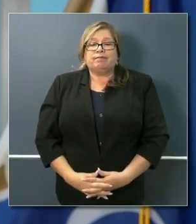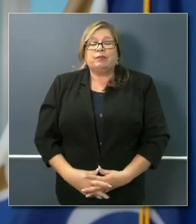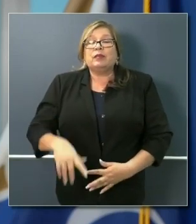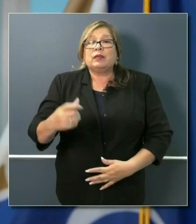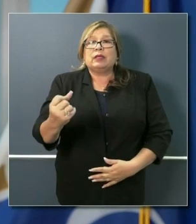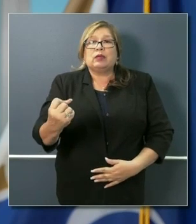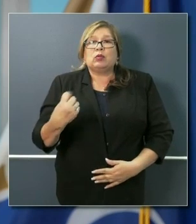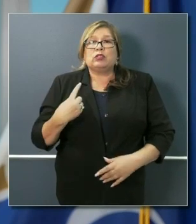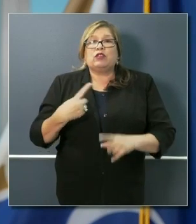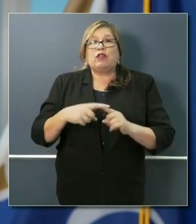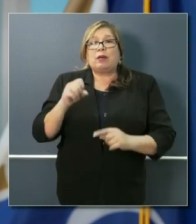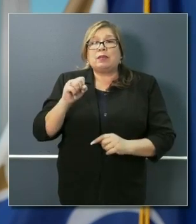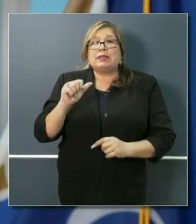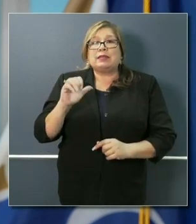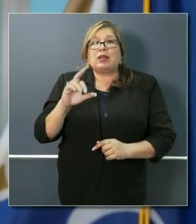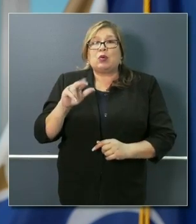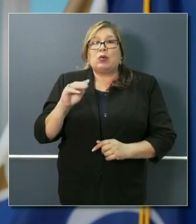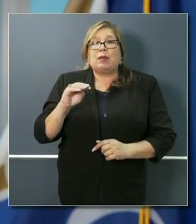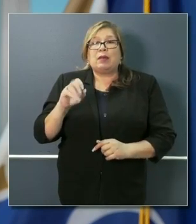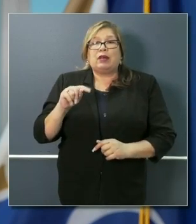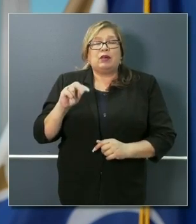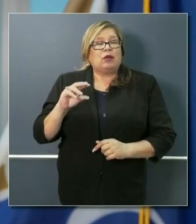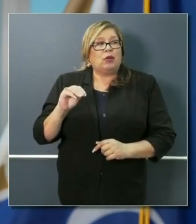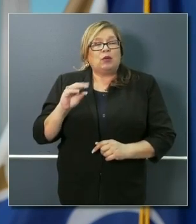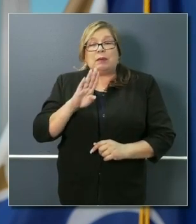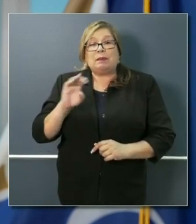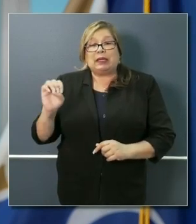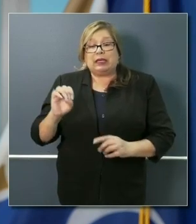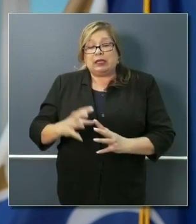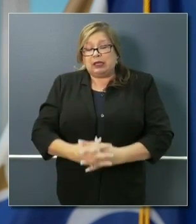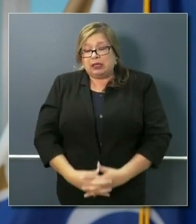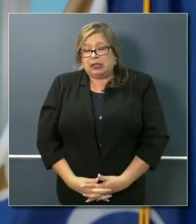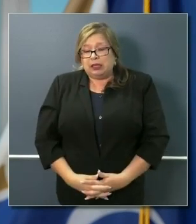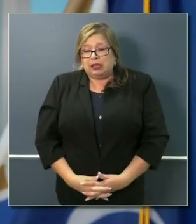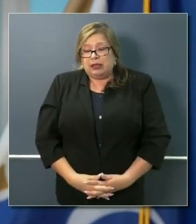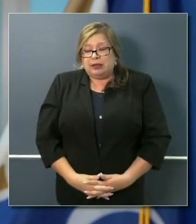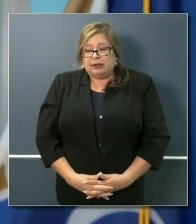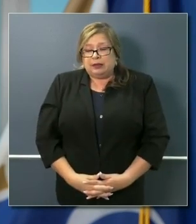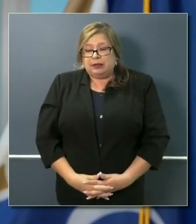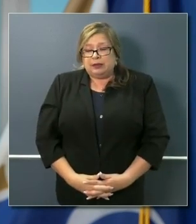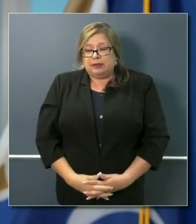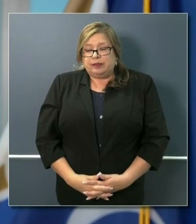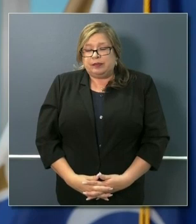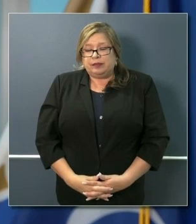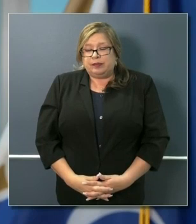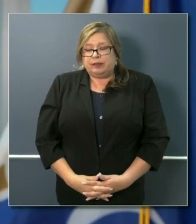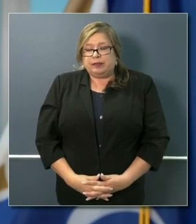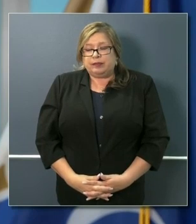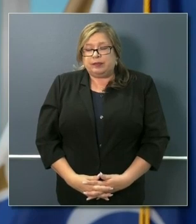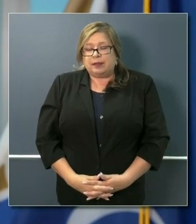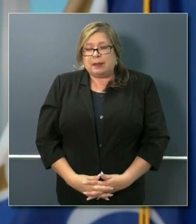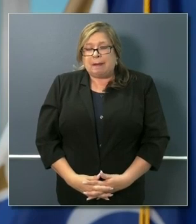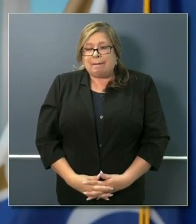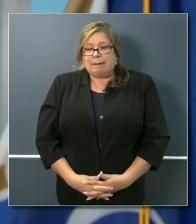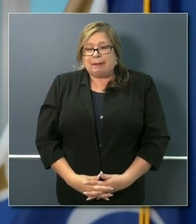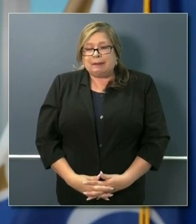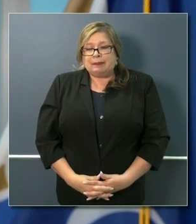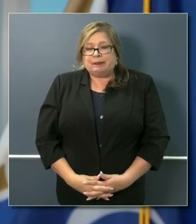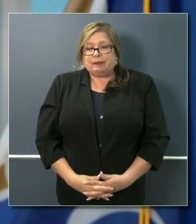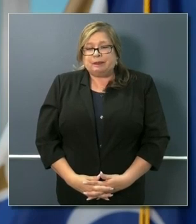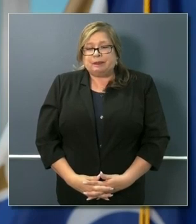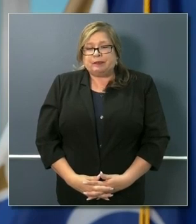Hi, Governor. I want to ask about some reports related to churches and other religious